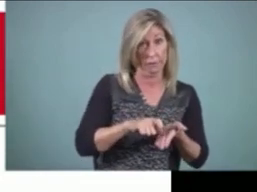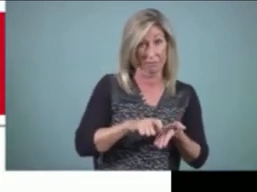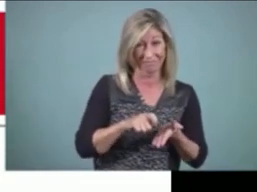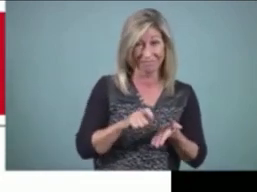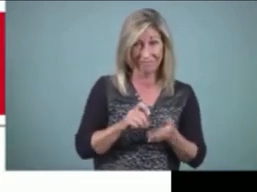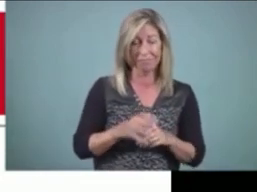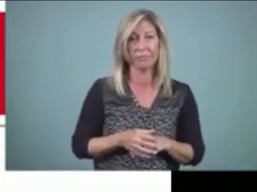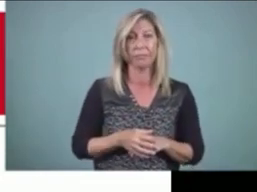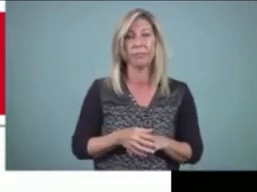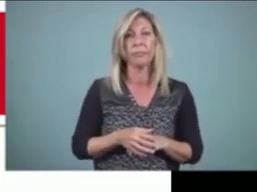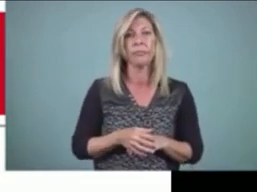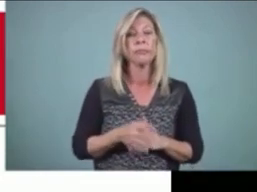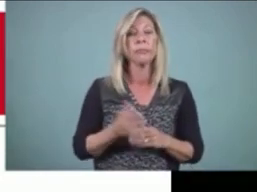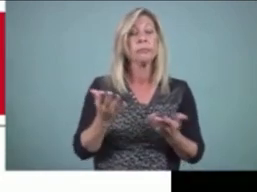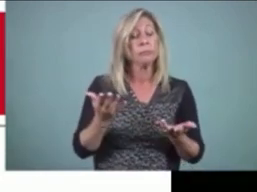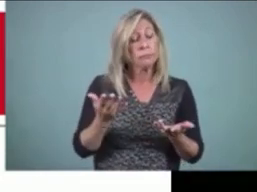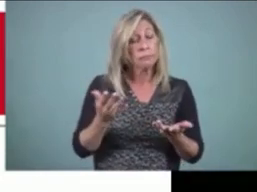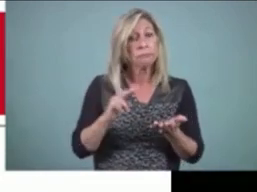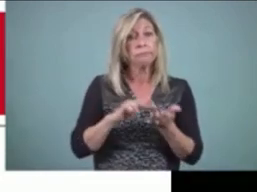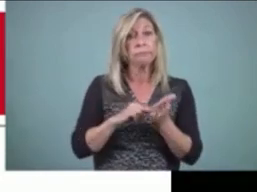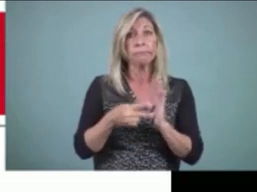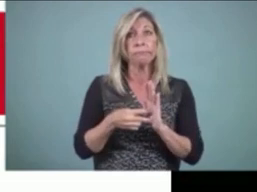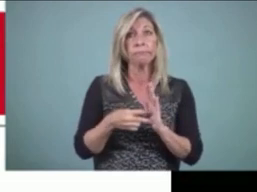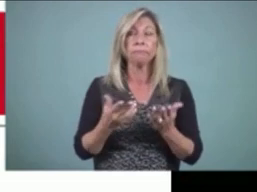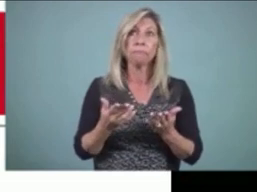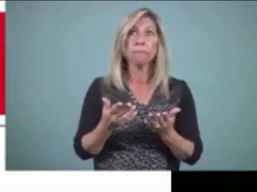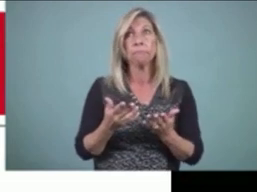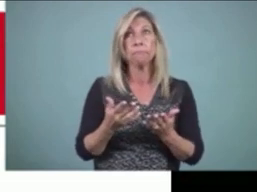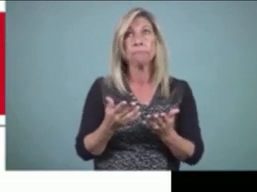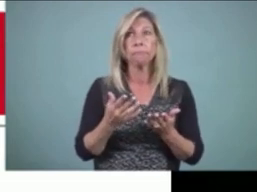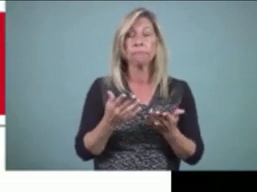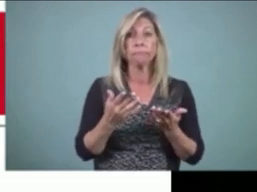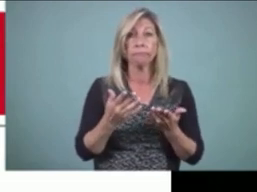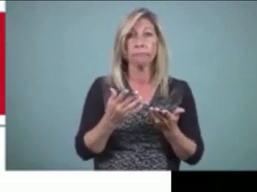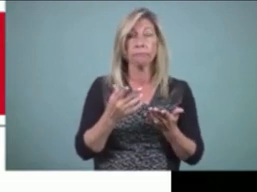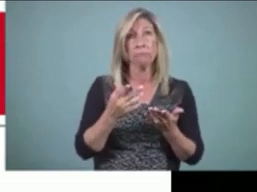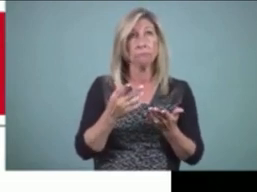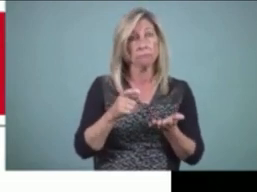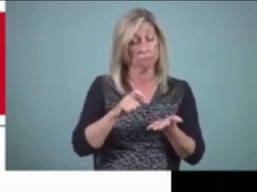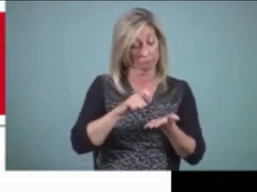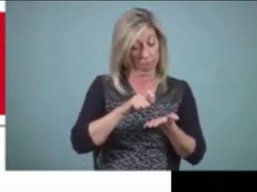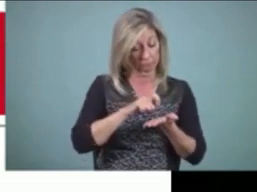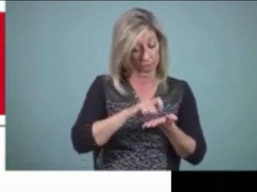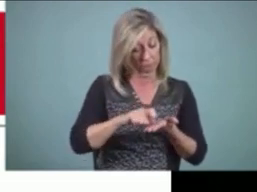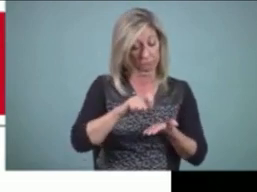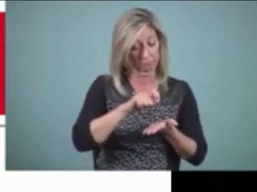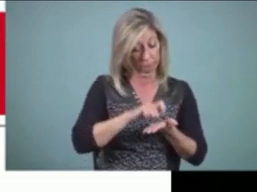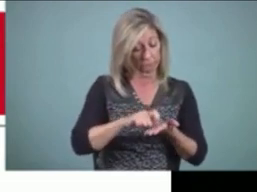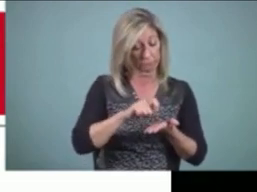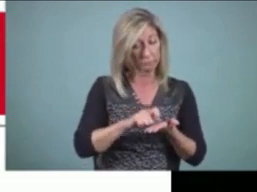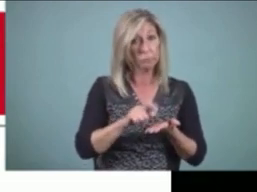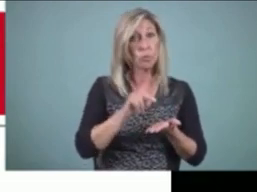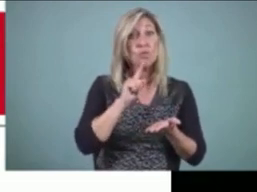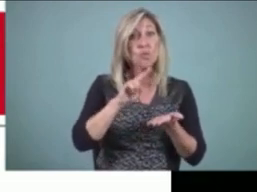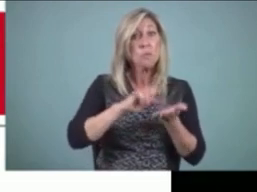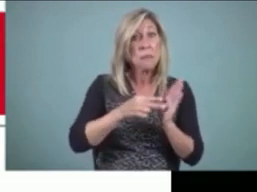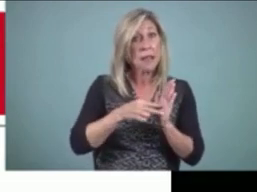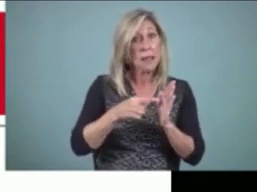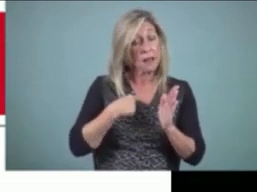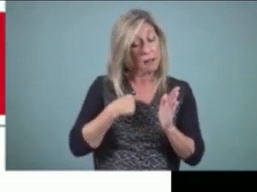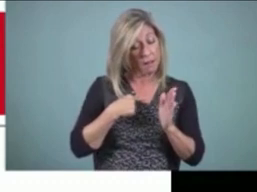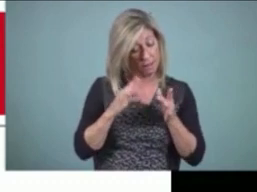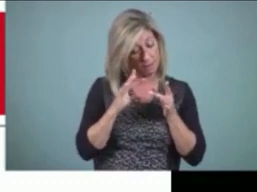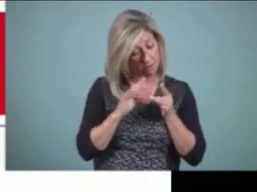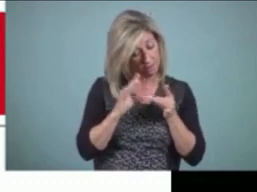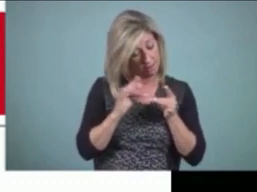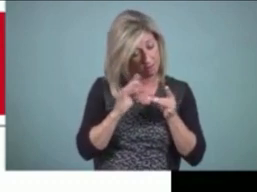In a sense, if you think about what you do when you write, you're really dictating to yourself. So if you step back away